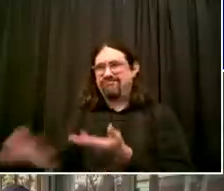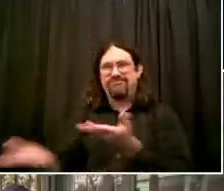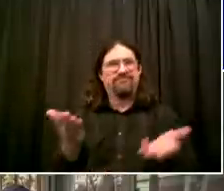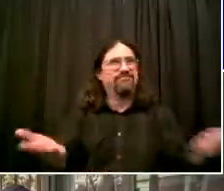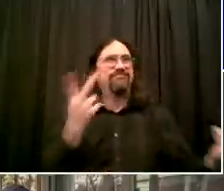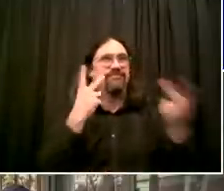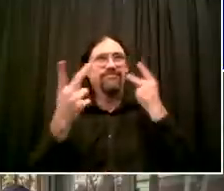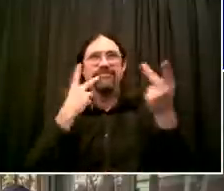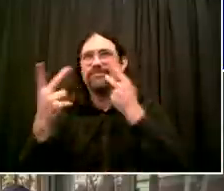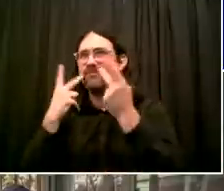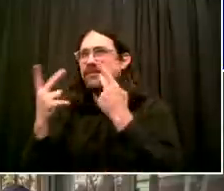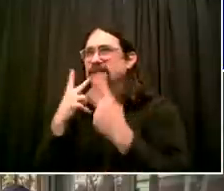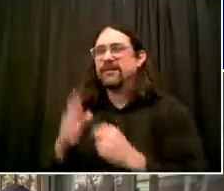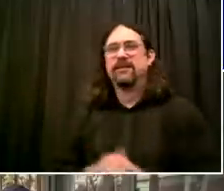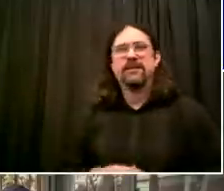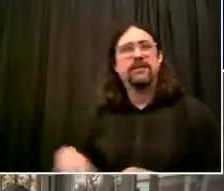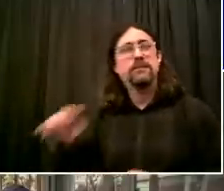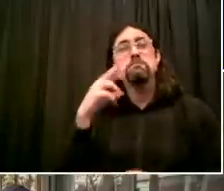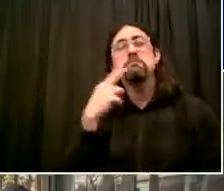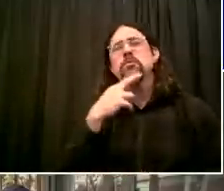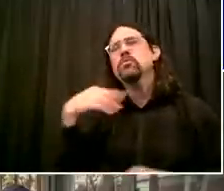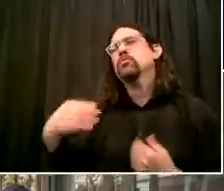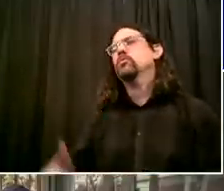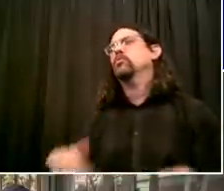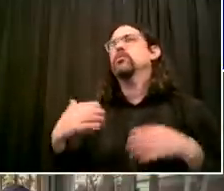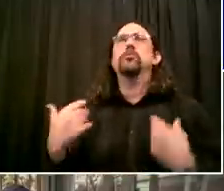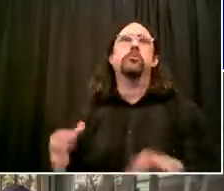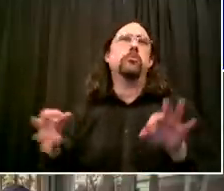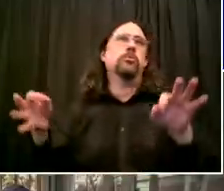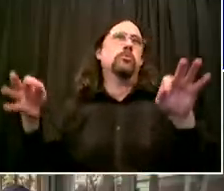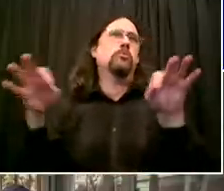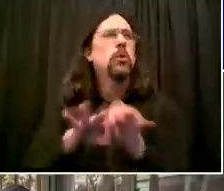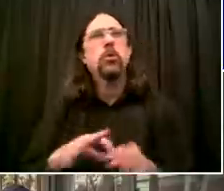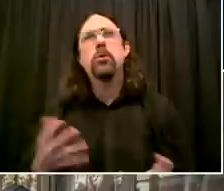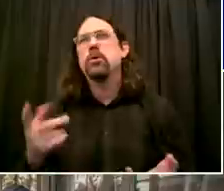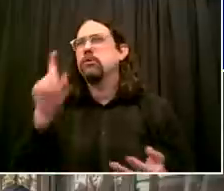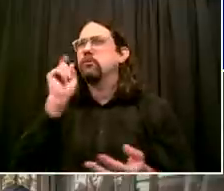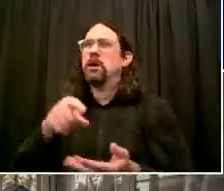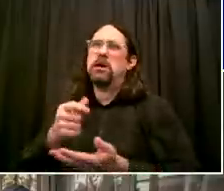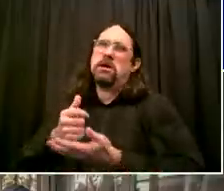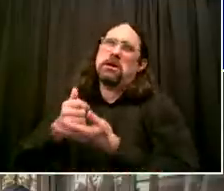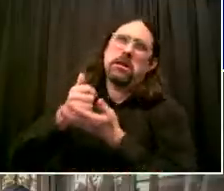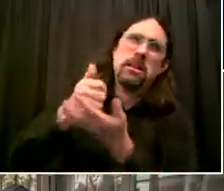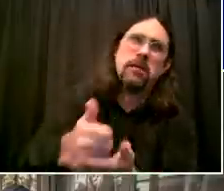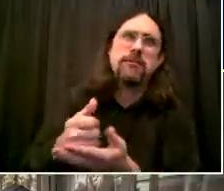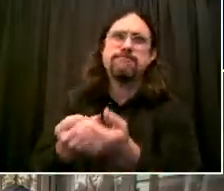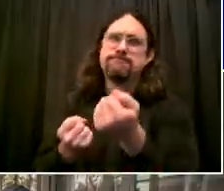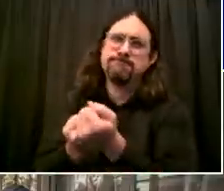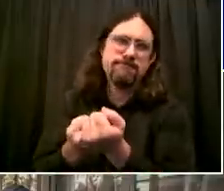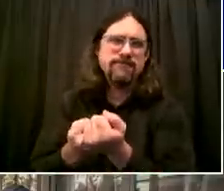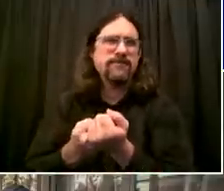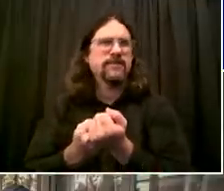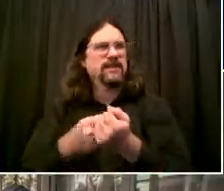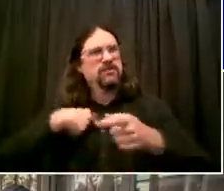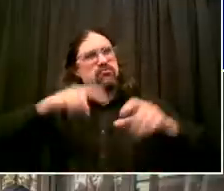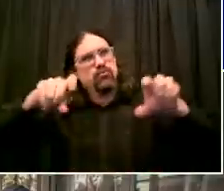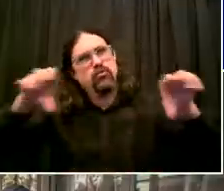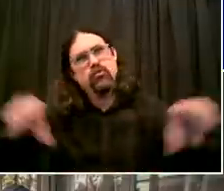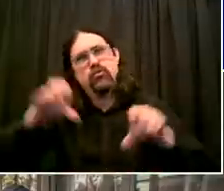and we have to do it now and then keep doing it all the way to the point where things get as far back to normal as possible.